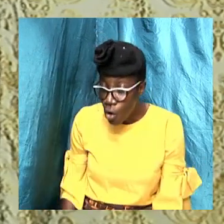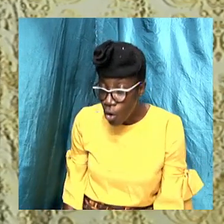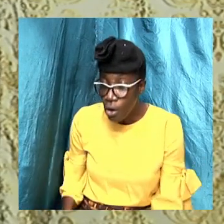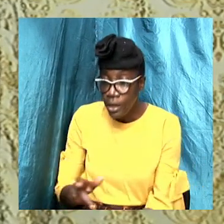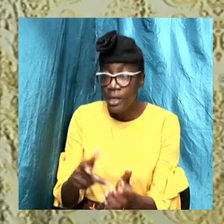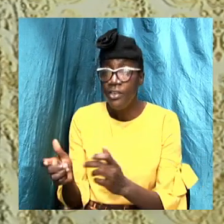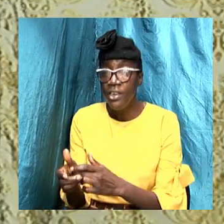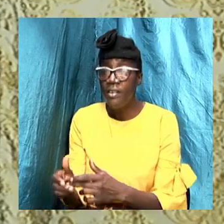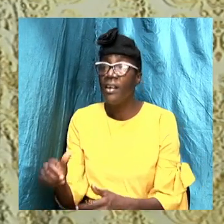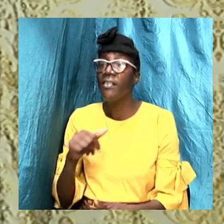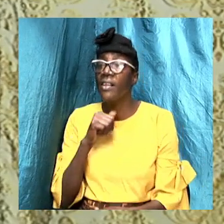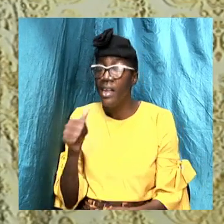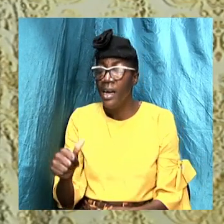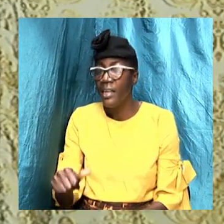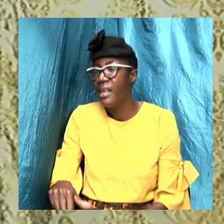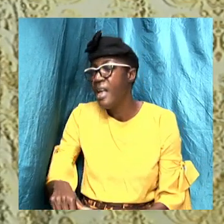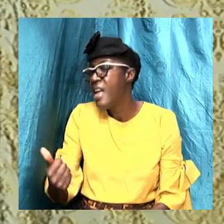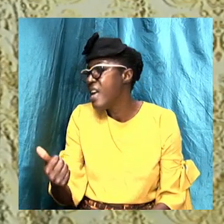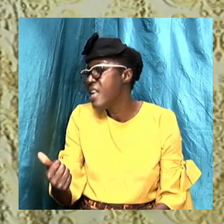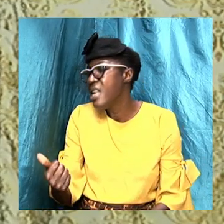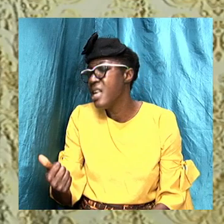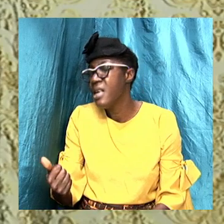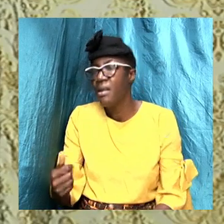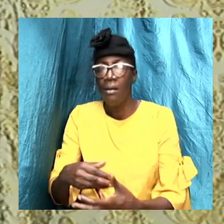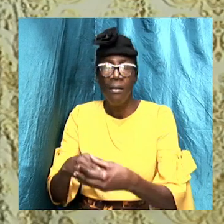not in any titles